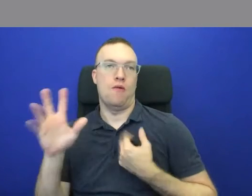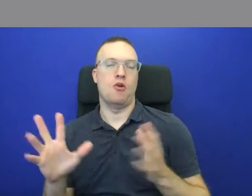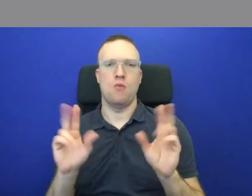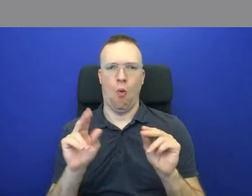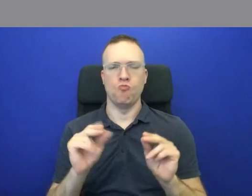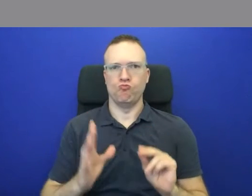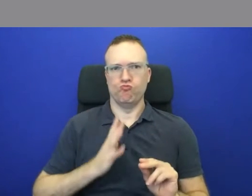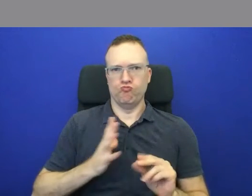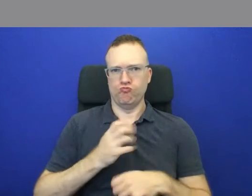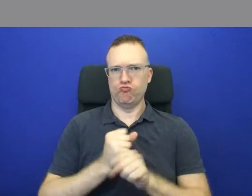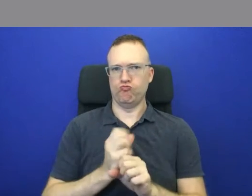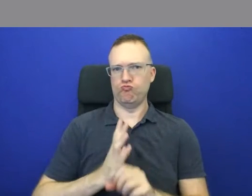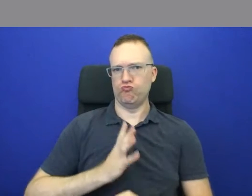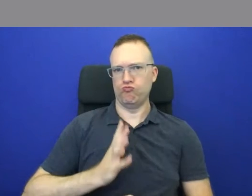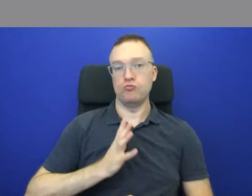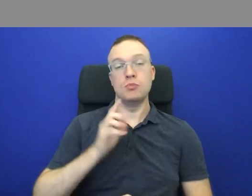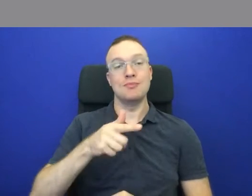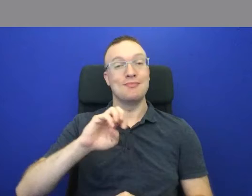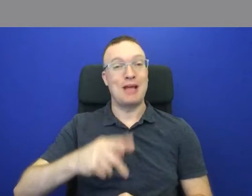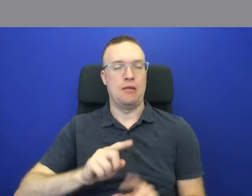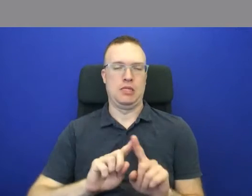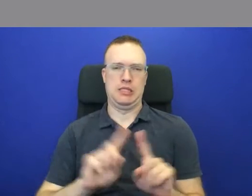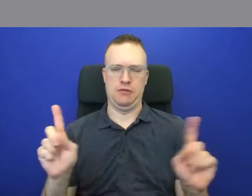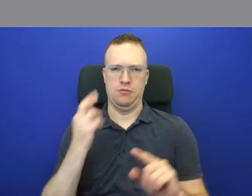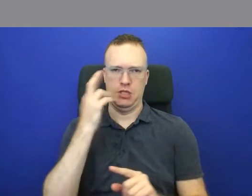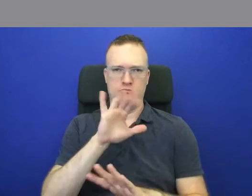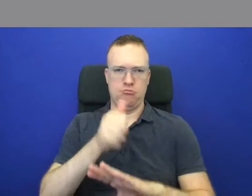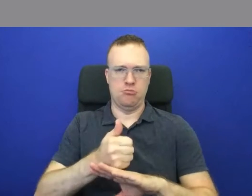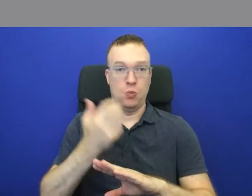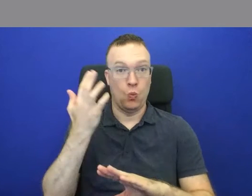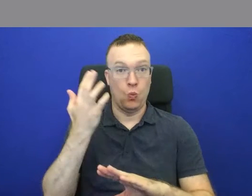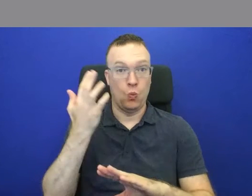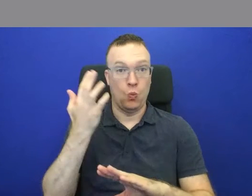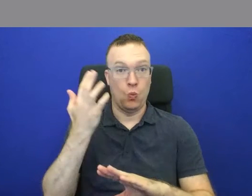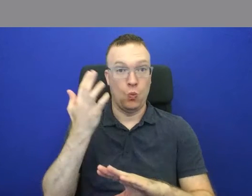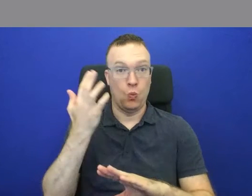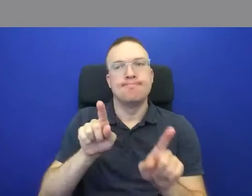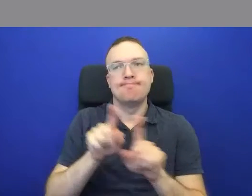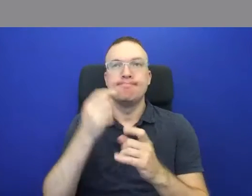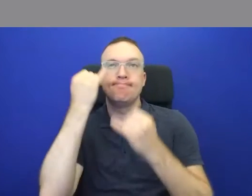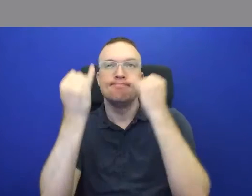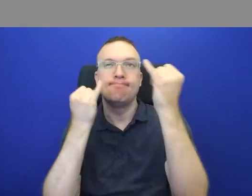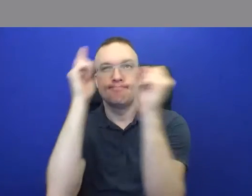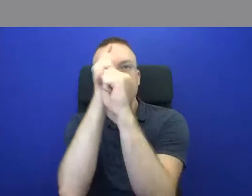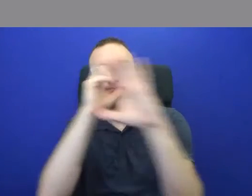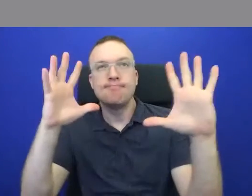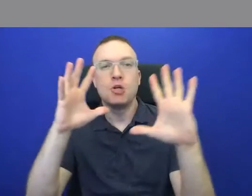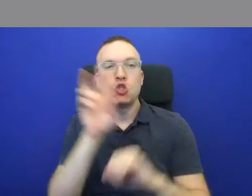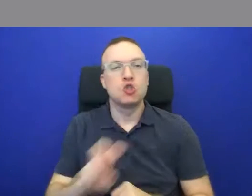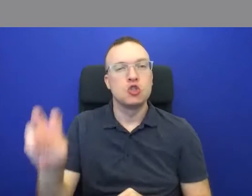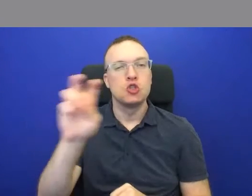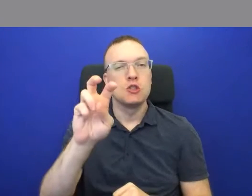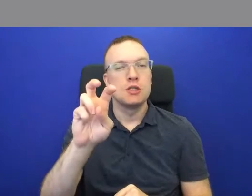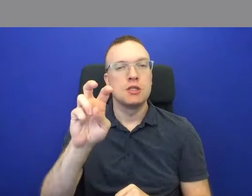Rather, this map has a different purpose. It's a kind of imaginary journey that an